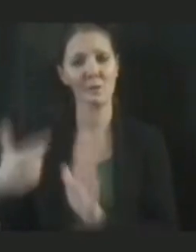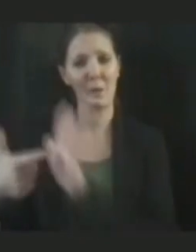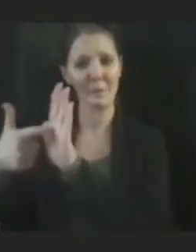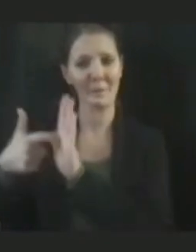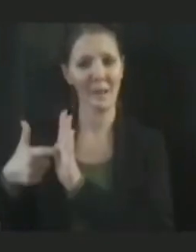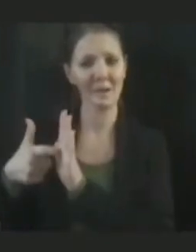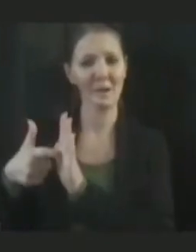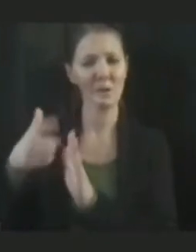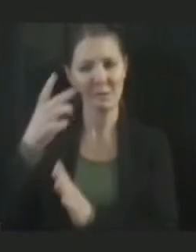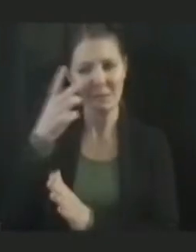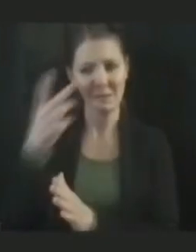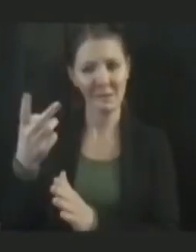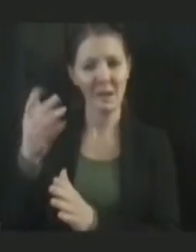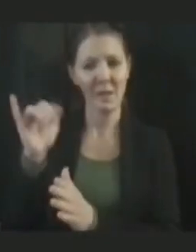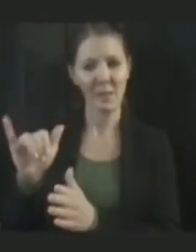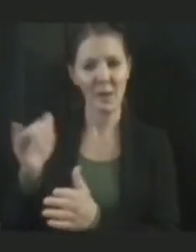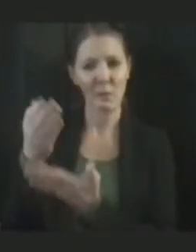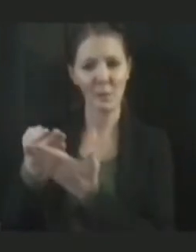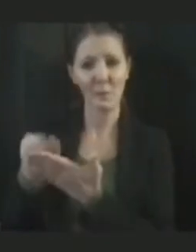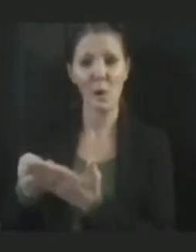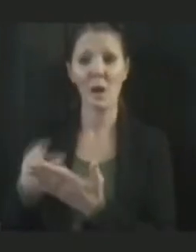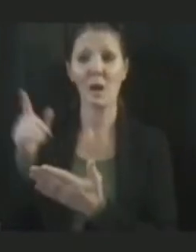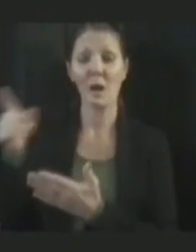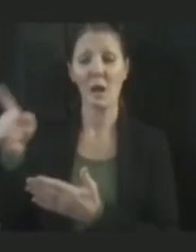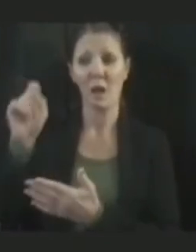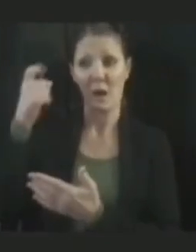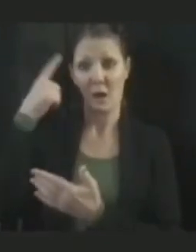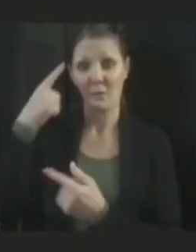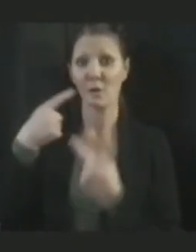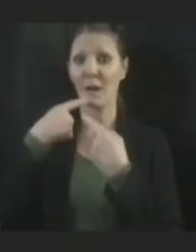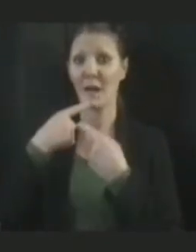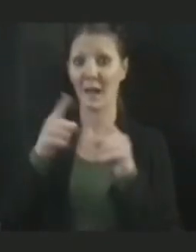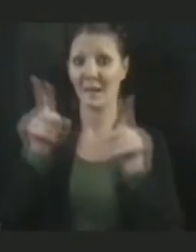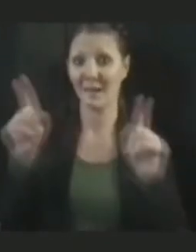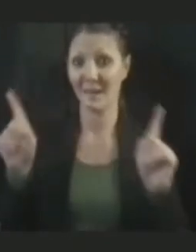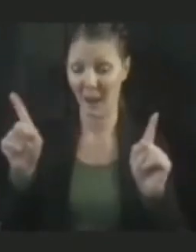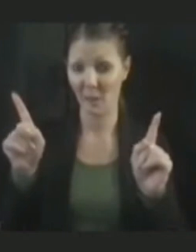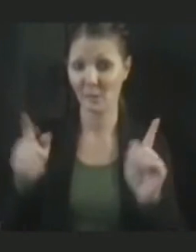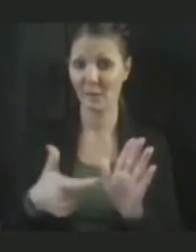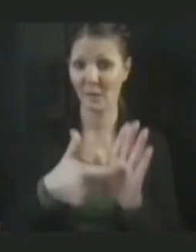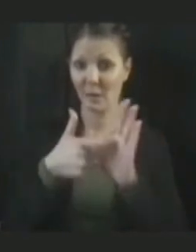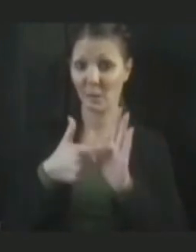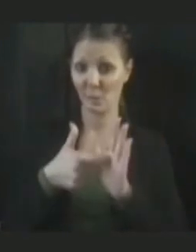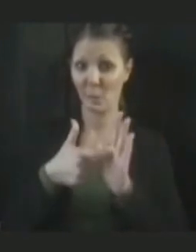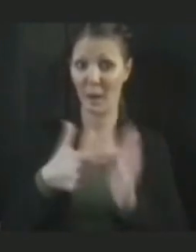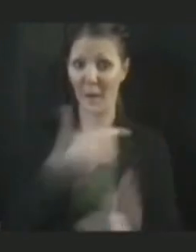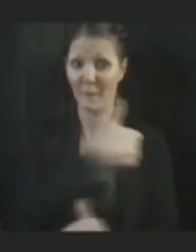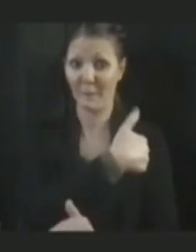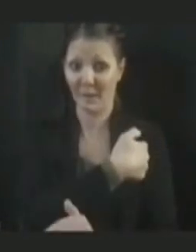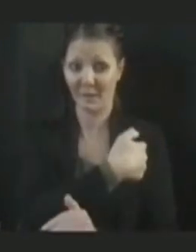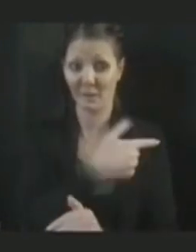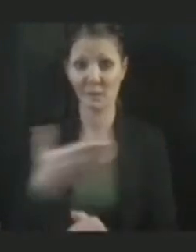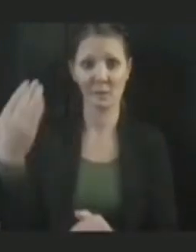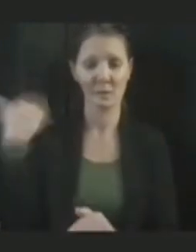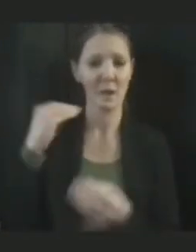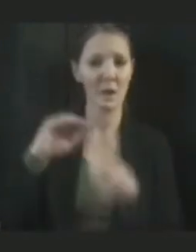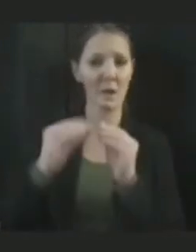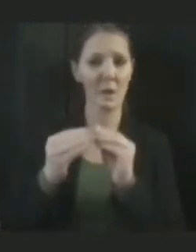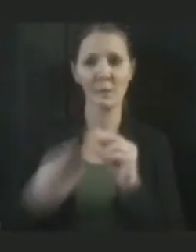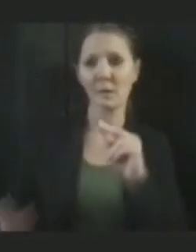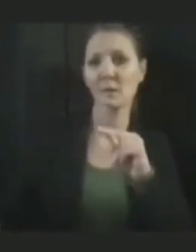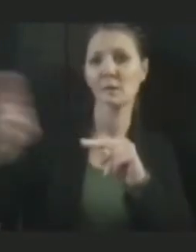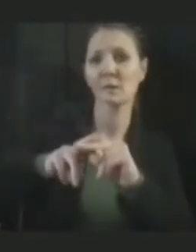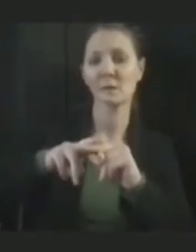in the reporting, just the announcement of the governor's underlying vaccine mandate spiked the numbers. And we saw the numbers of vaccine